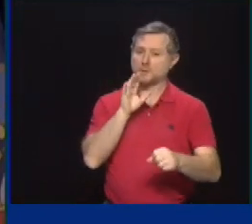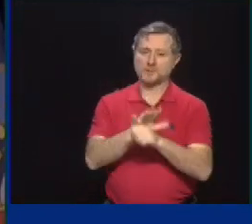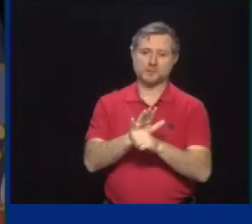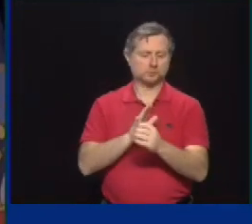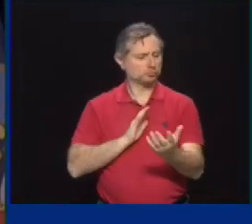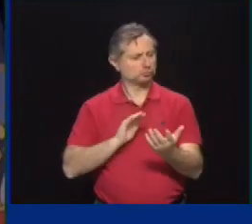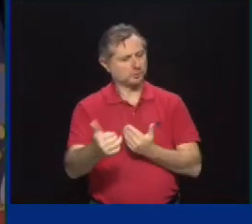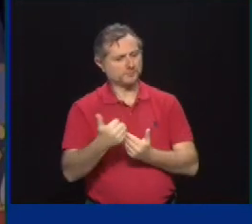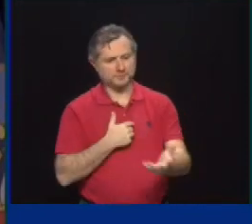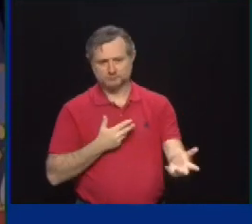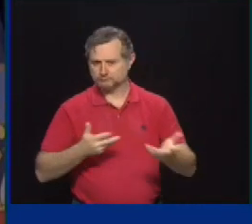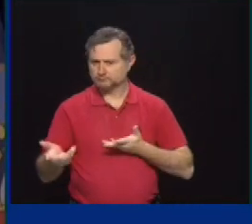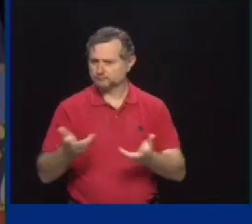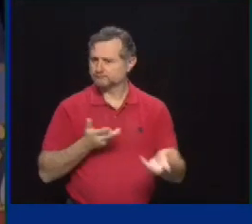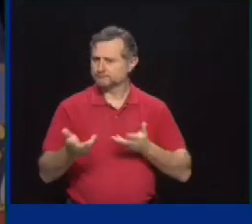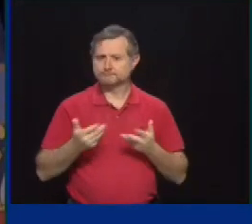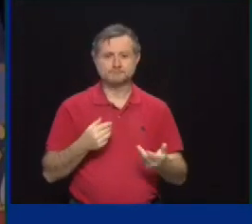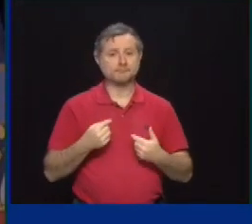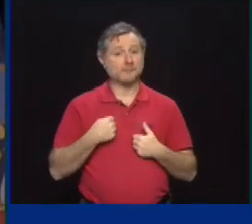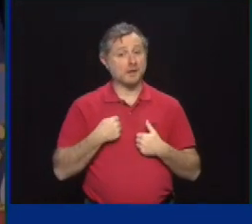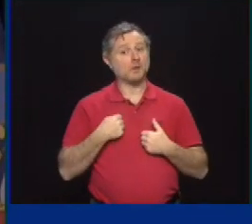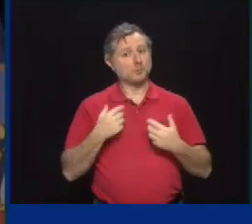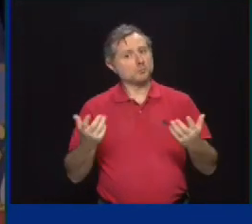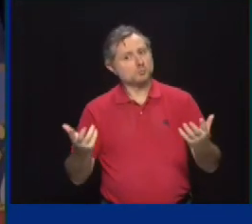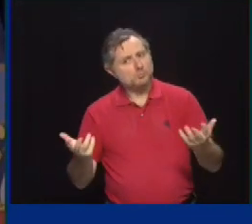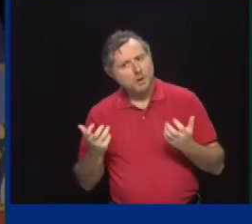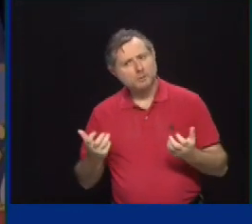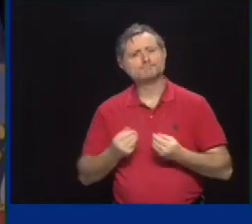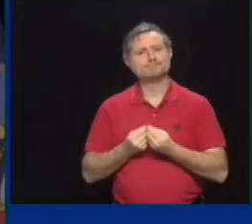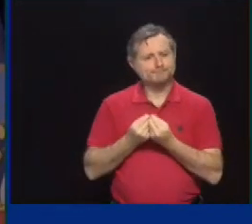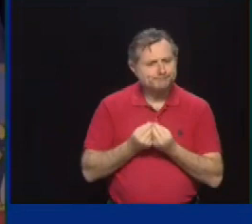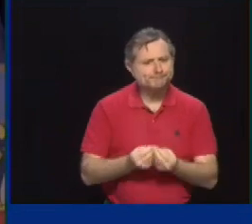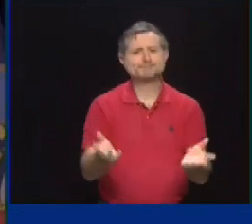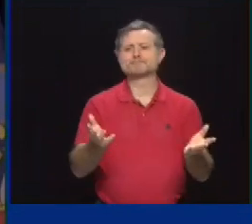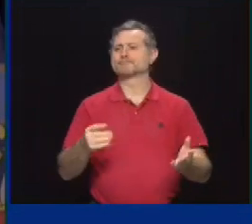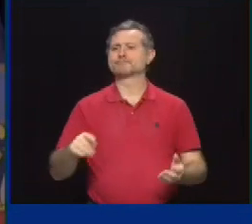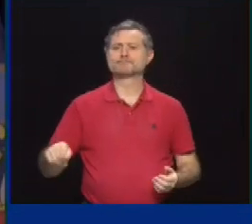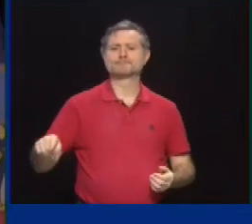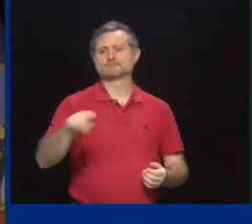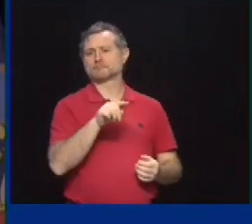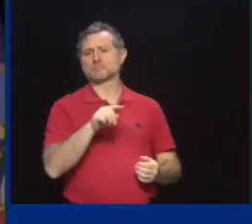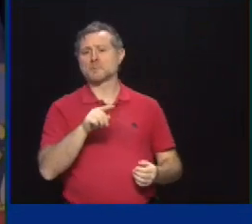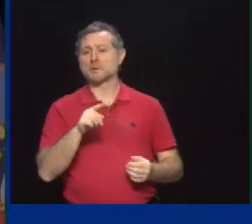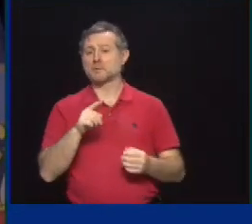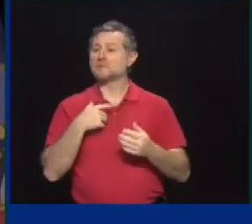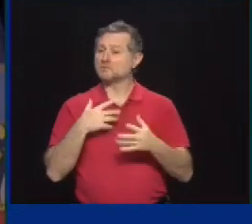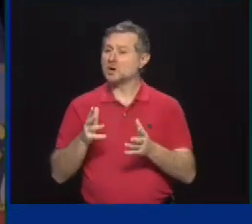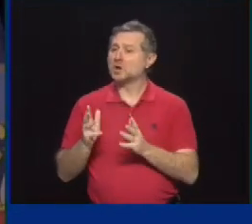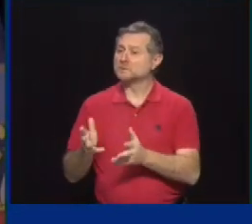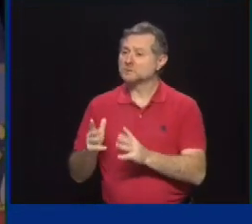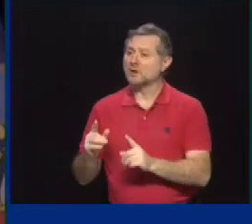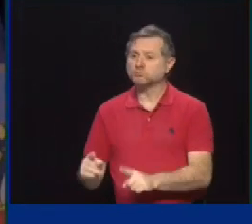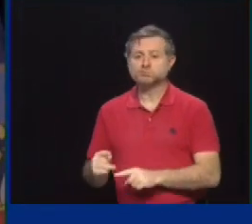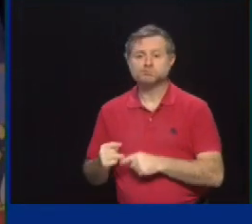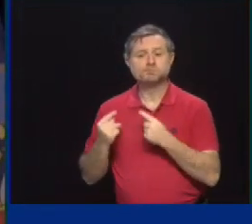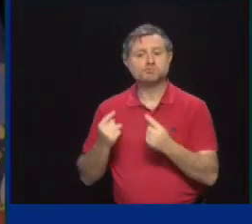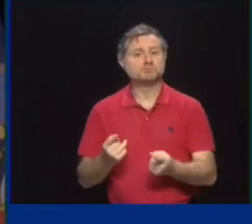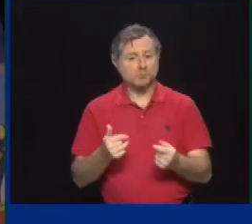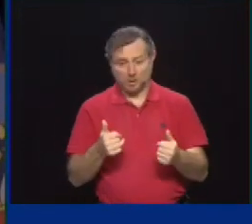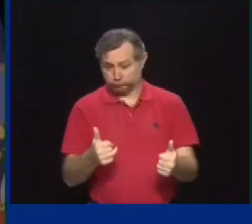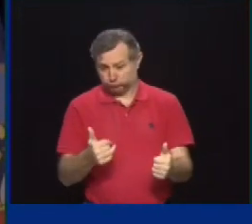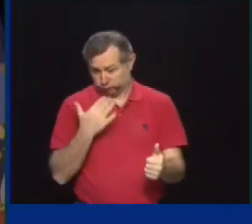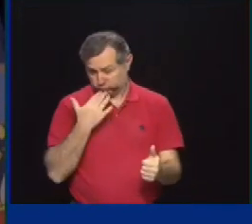Maybe it's a little unprecedented, but I want to get that in the hands of everyone. But the conversations are going very well. And in terms of